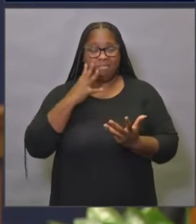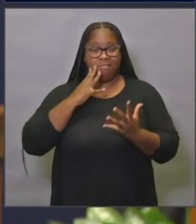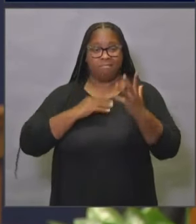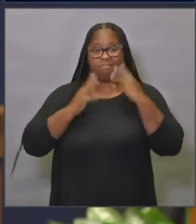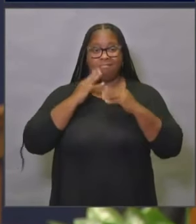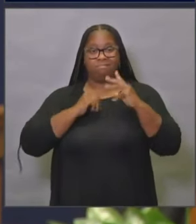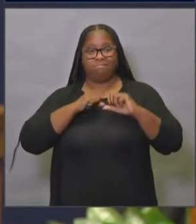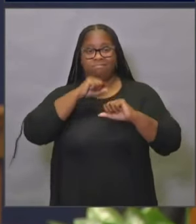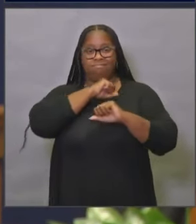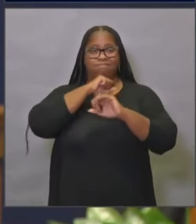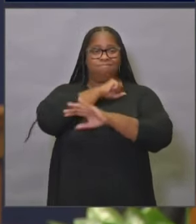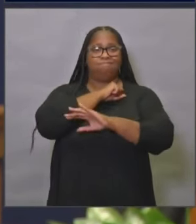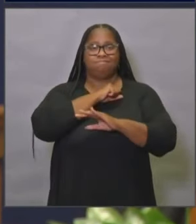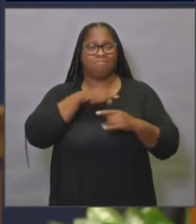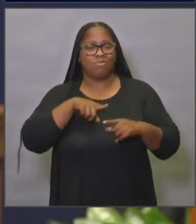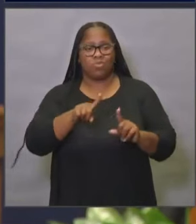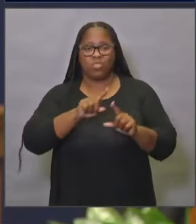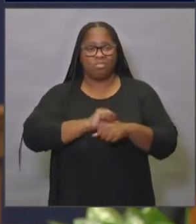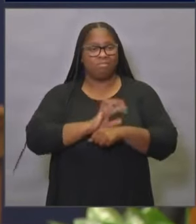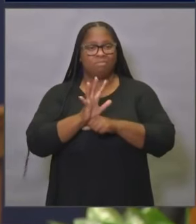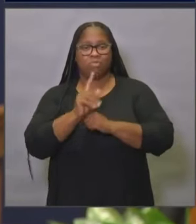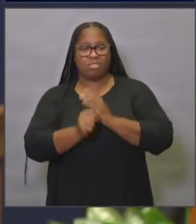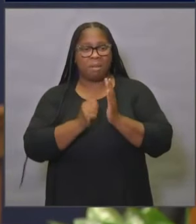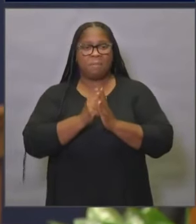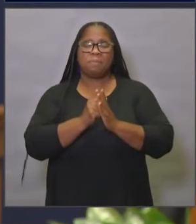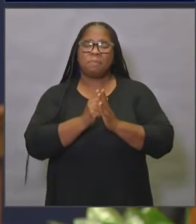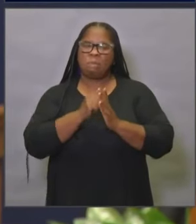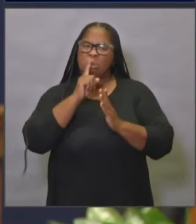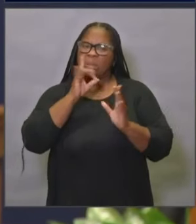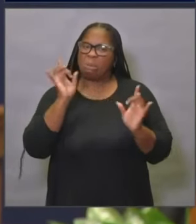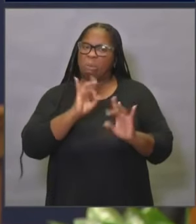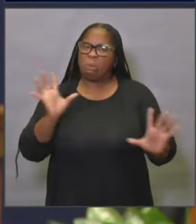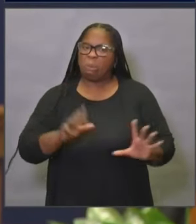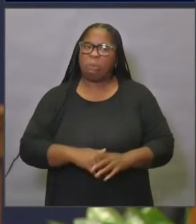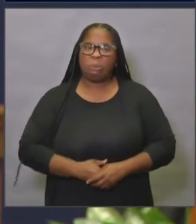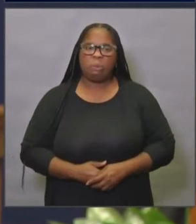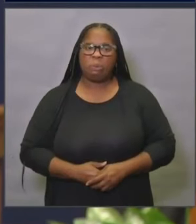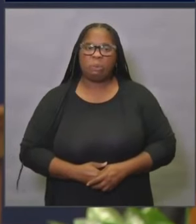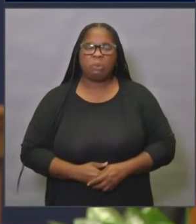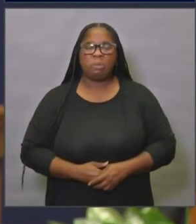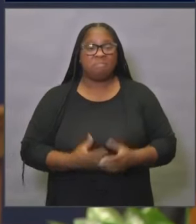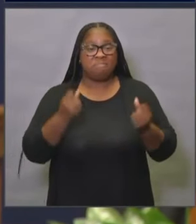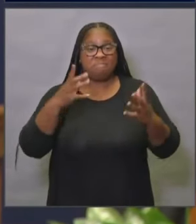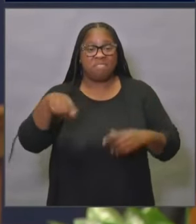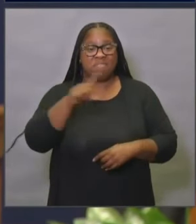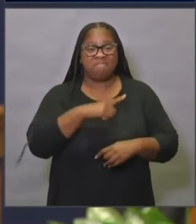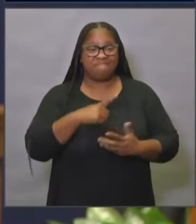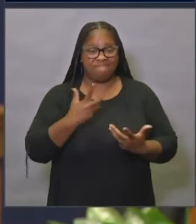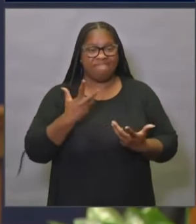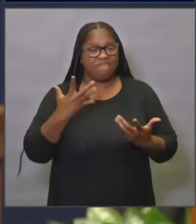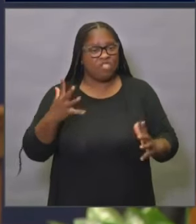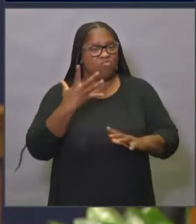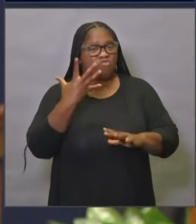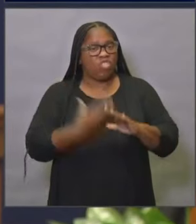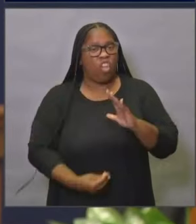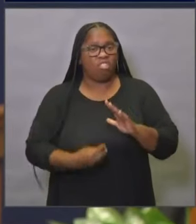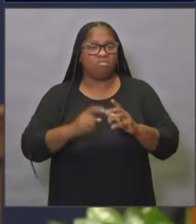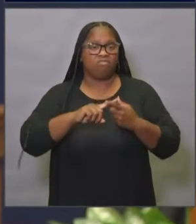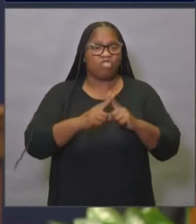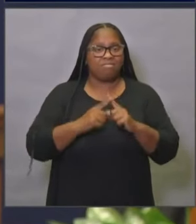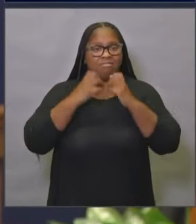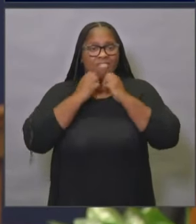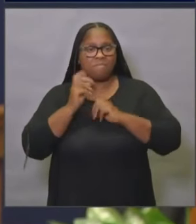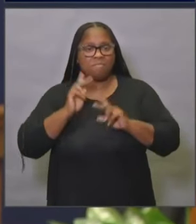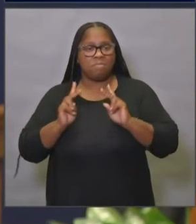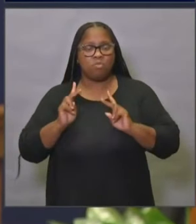through this pandemic. This has been an extraordinarily difficult time. So many have lost loved ones and friends. People across the